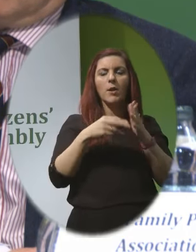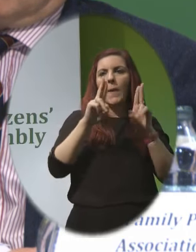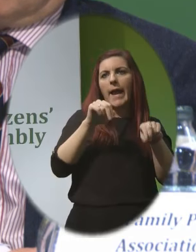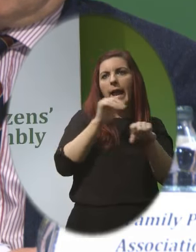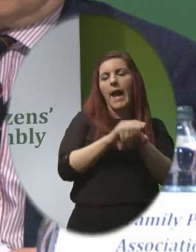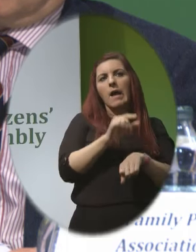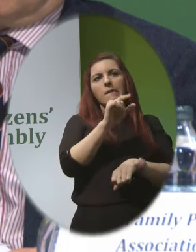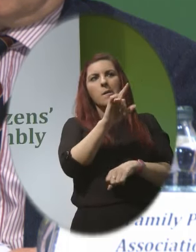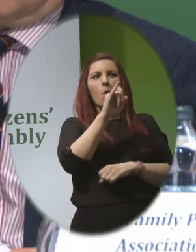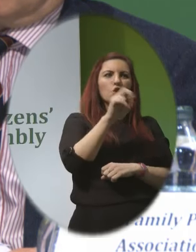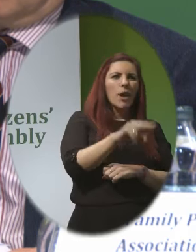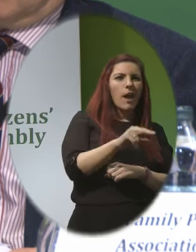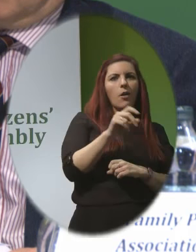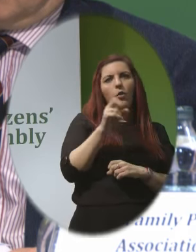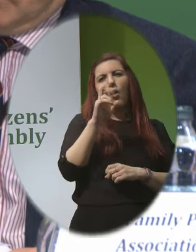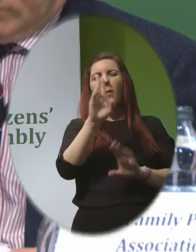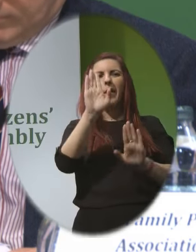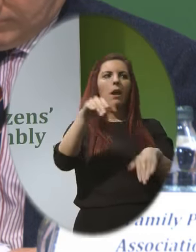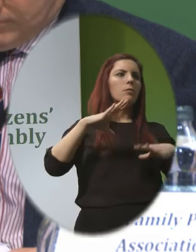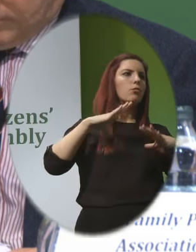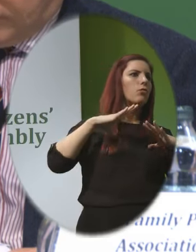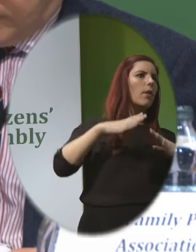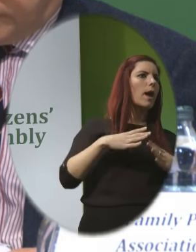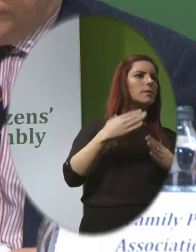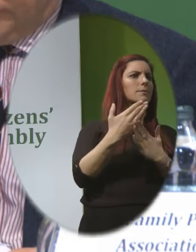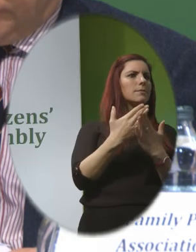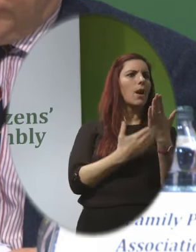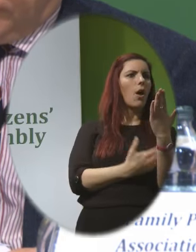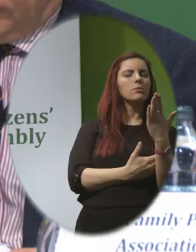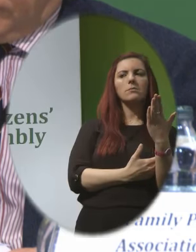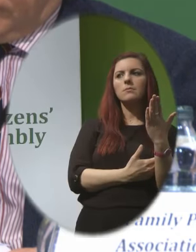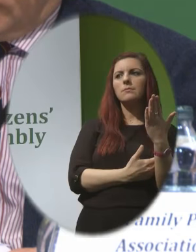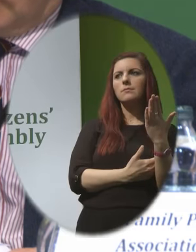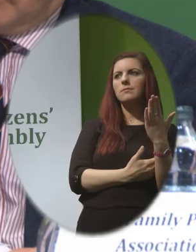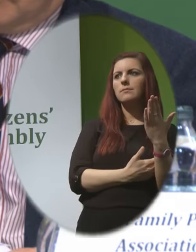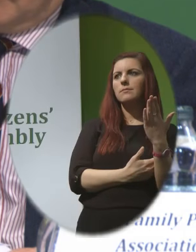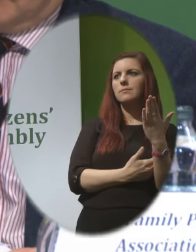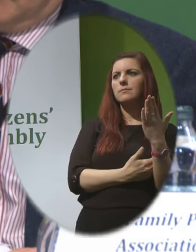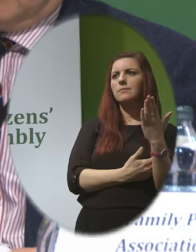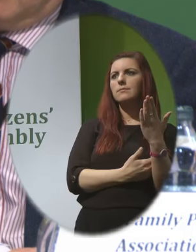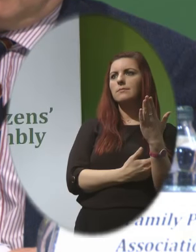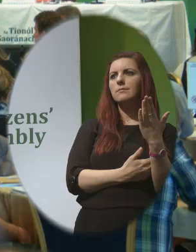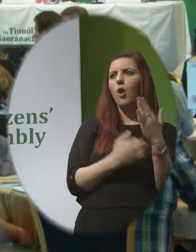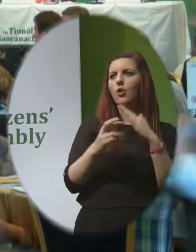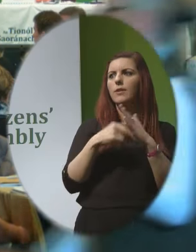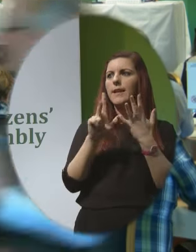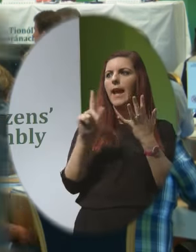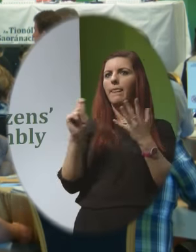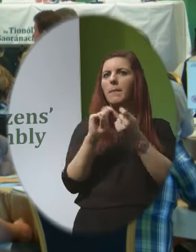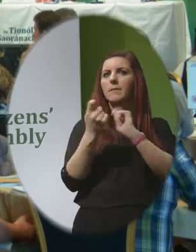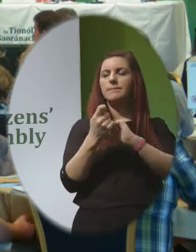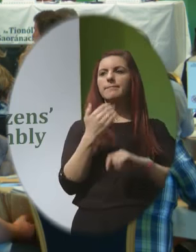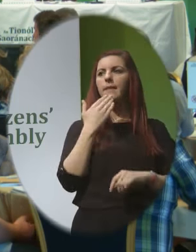Or we can relax the law as it is at present Get rid of the Eighth Amendment Thank you